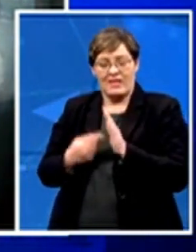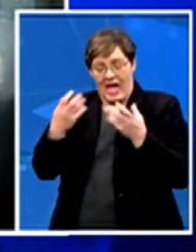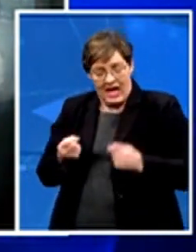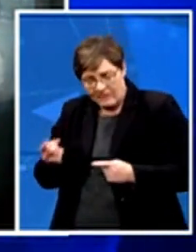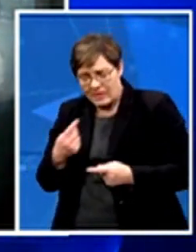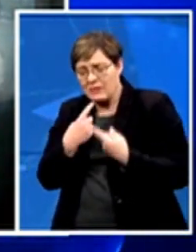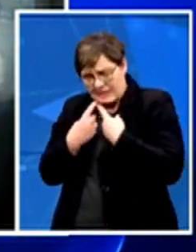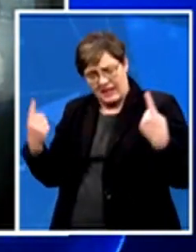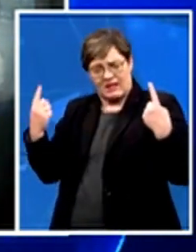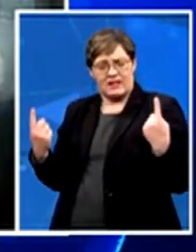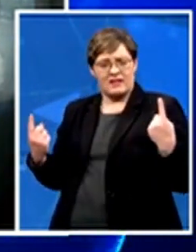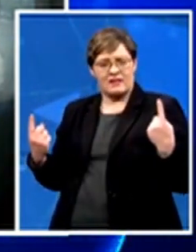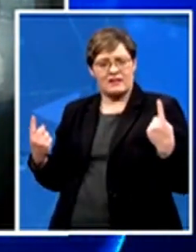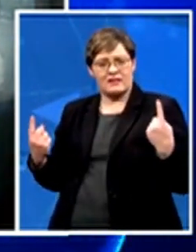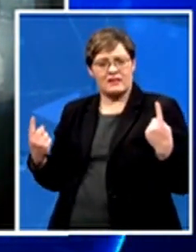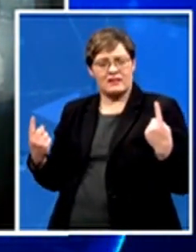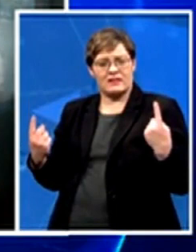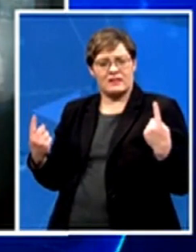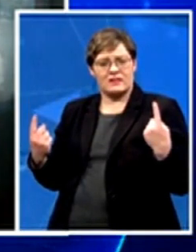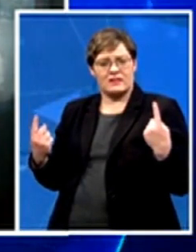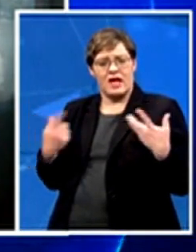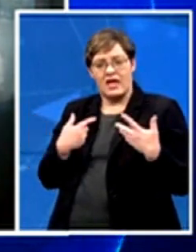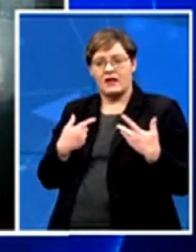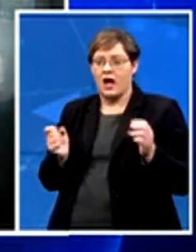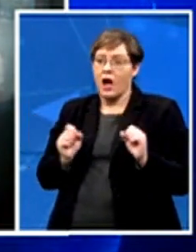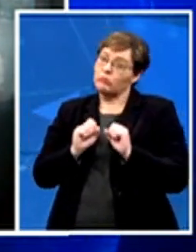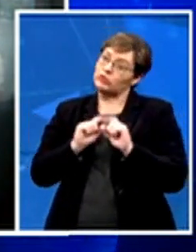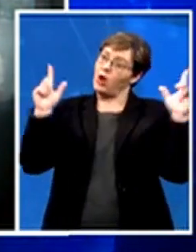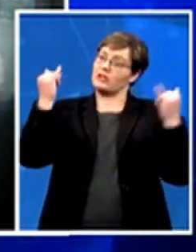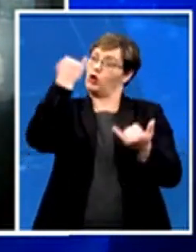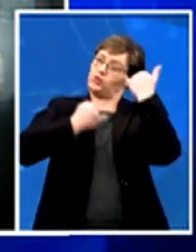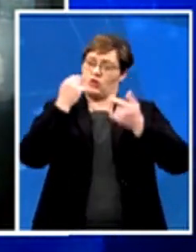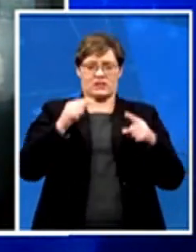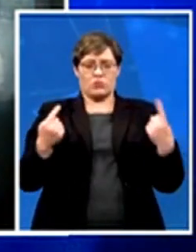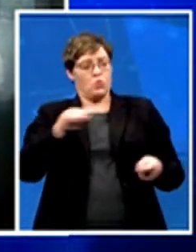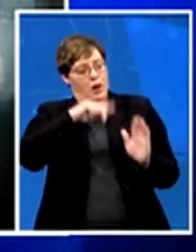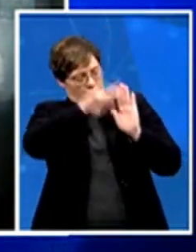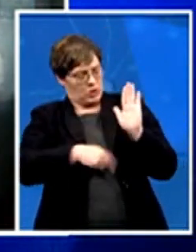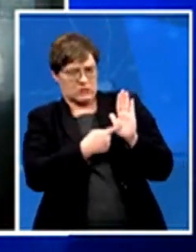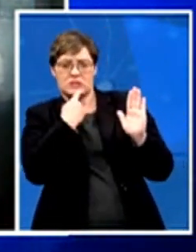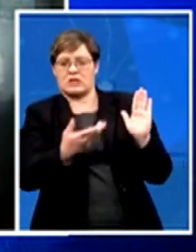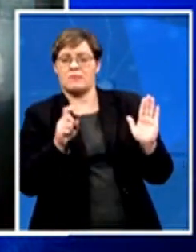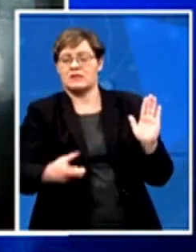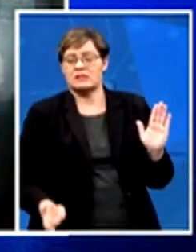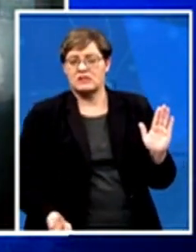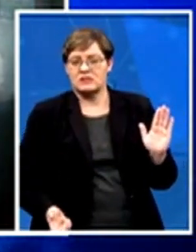surprised and we won't be criticising. All right. Andy, great chatting to you. Thank you so much for your time.